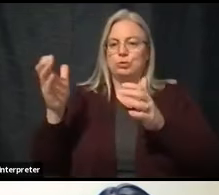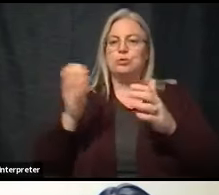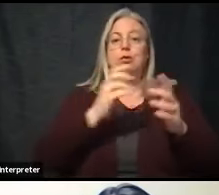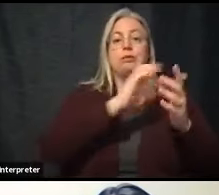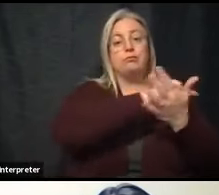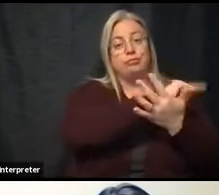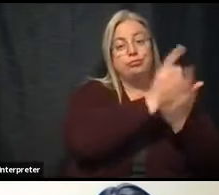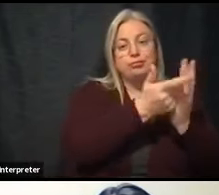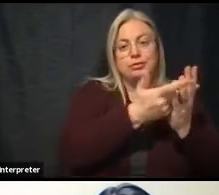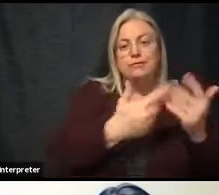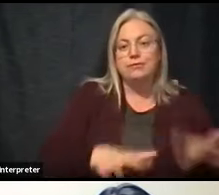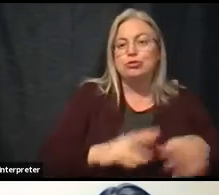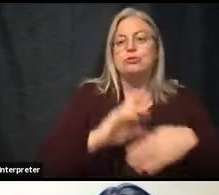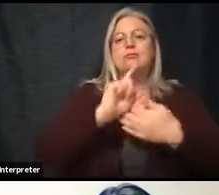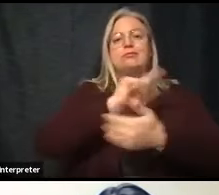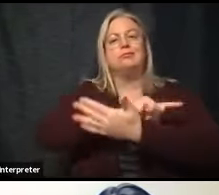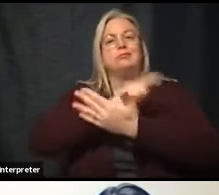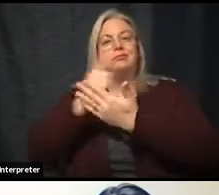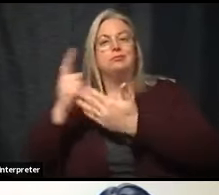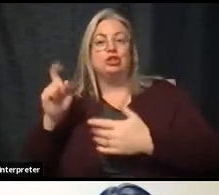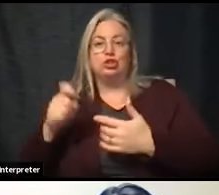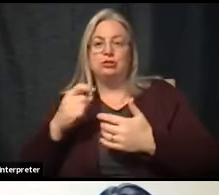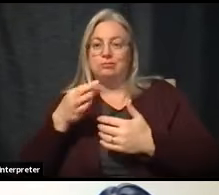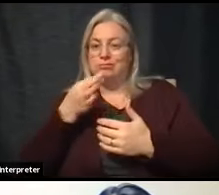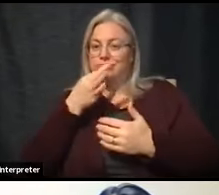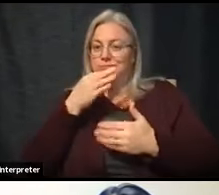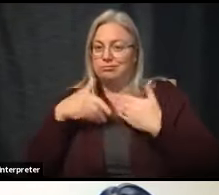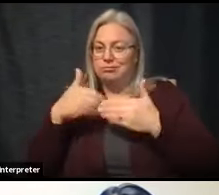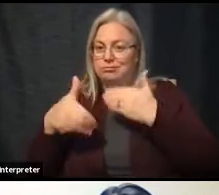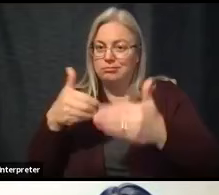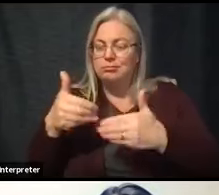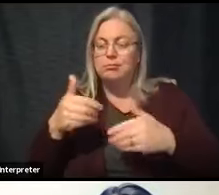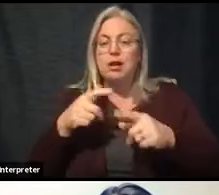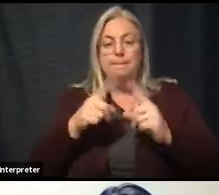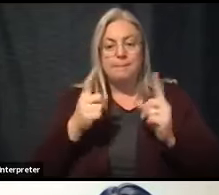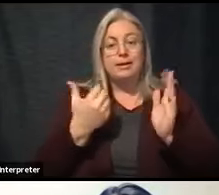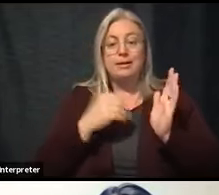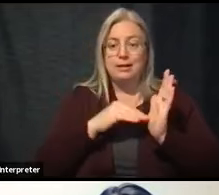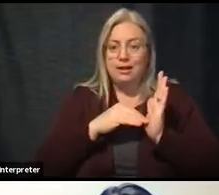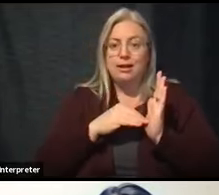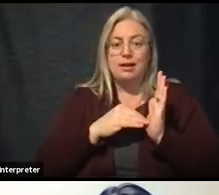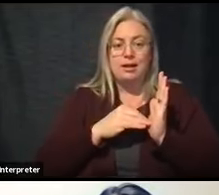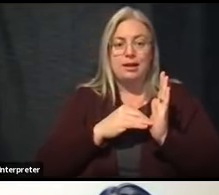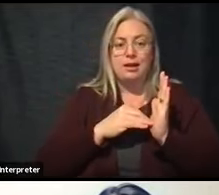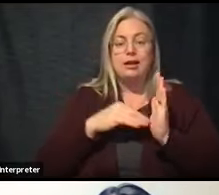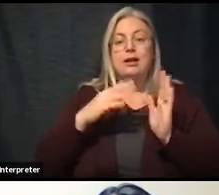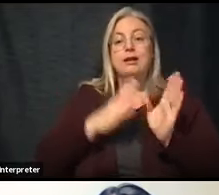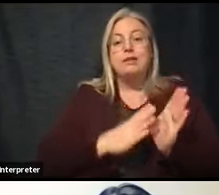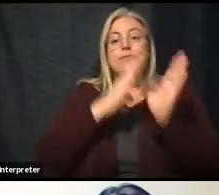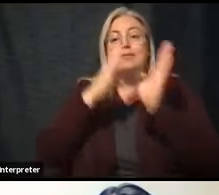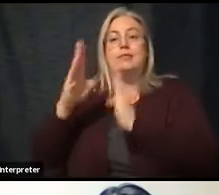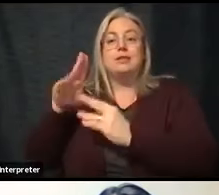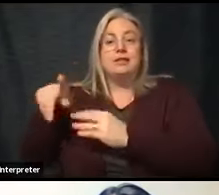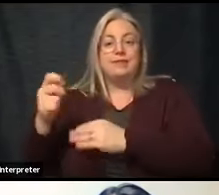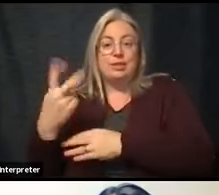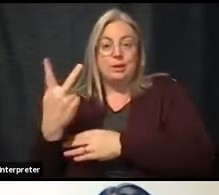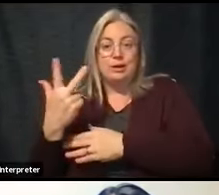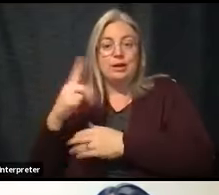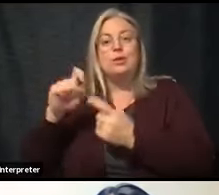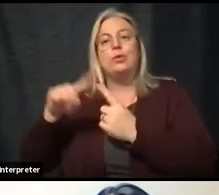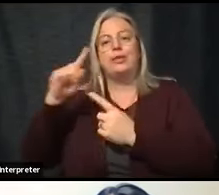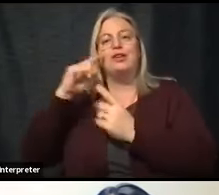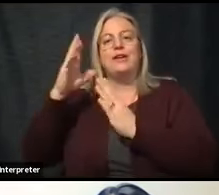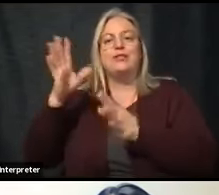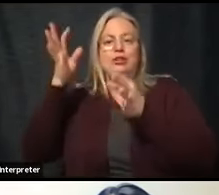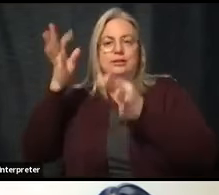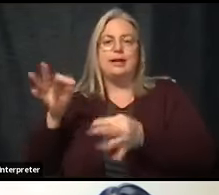quicker. And so, but again, we will move to phase three when the government determines it's